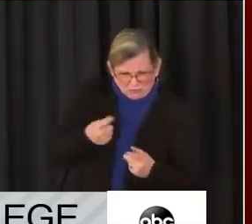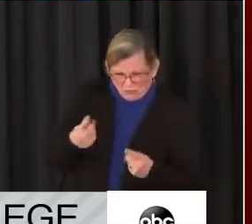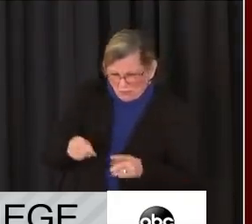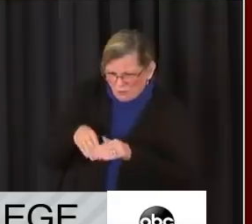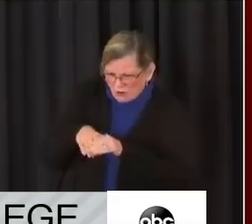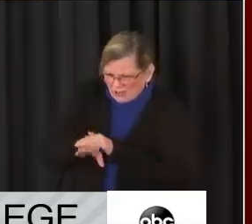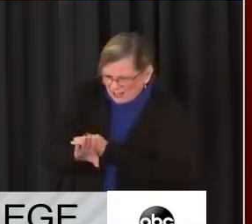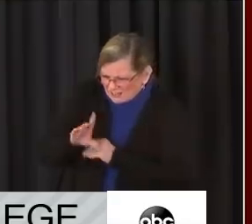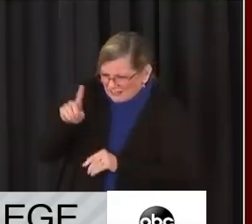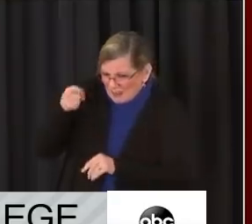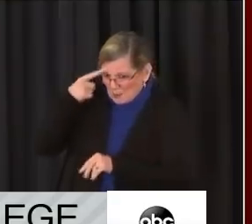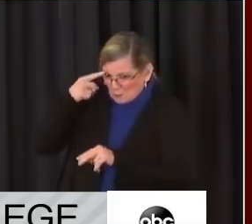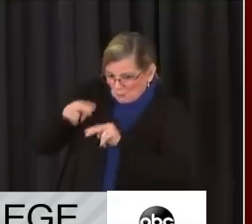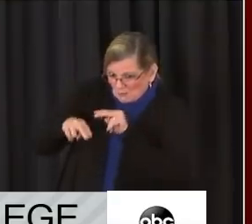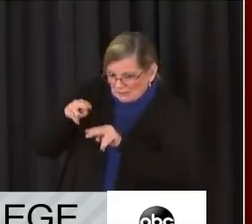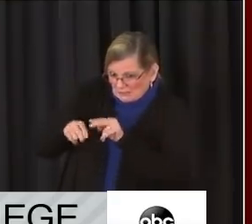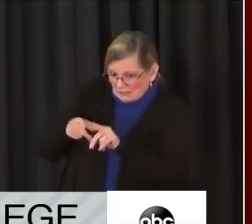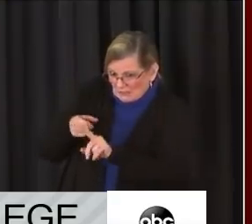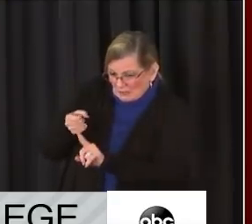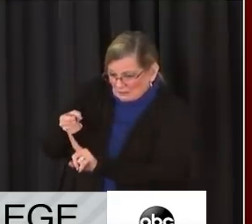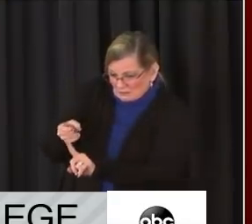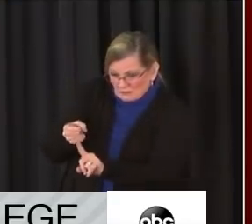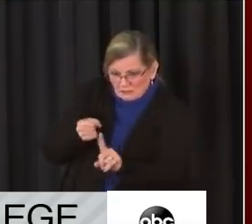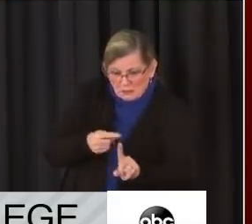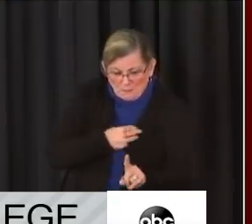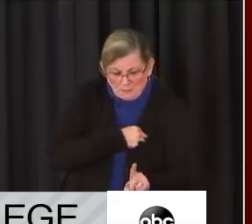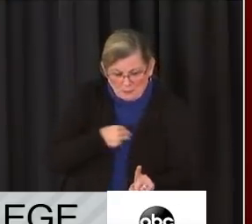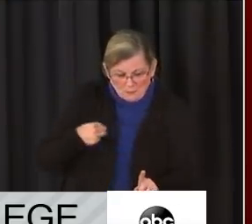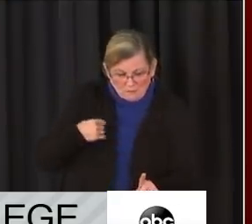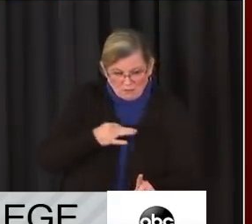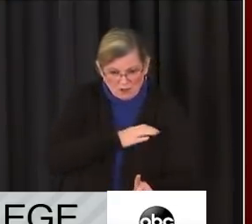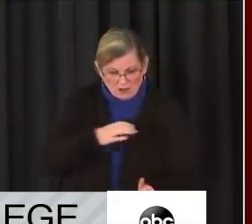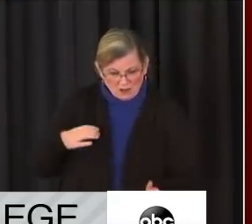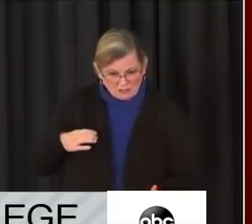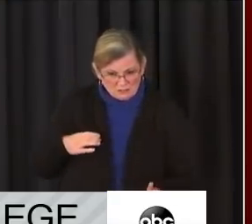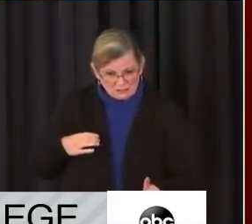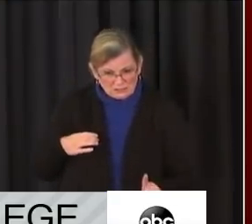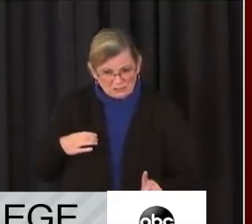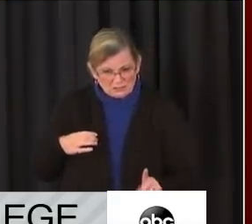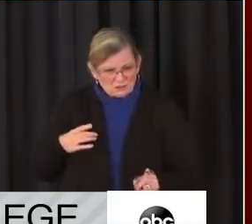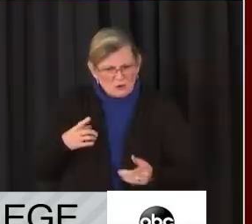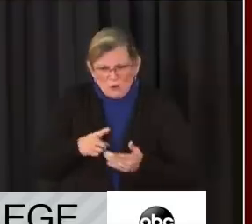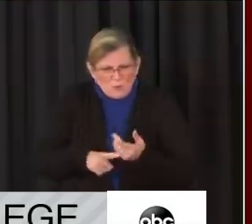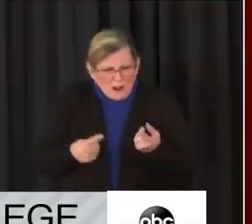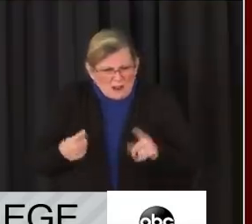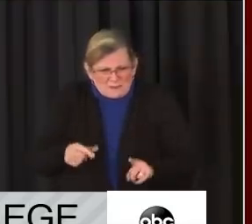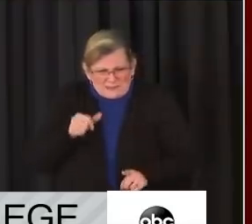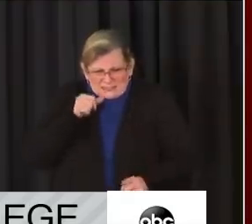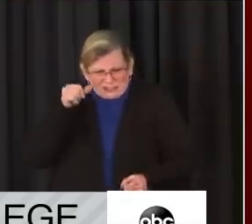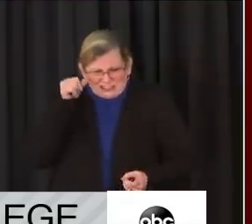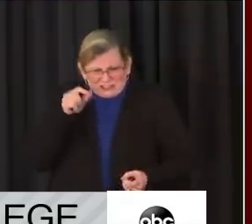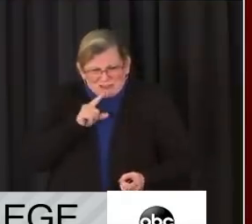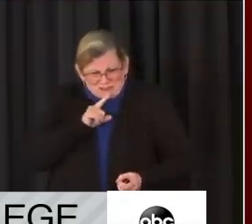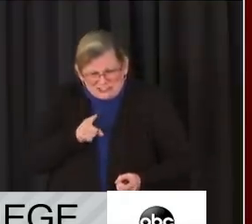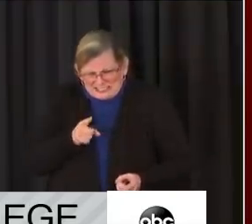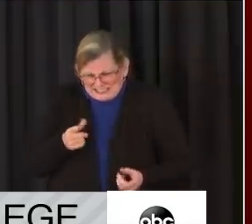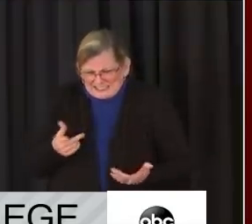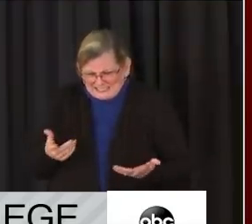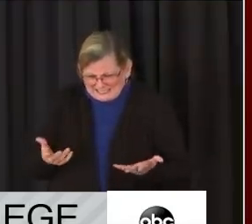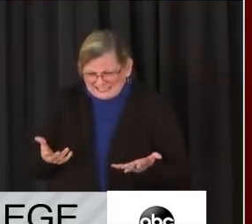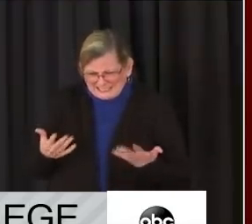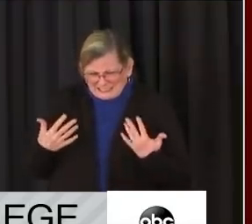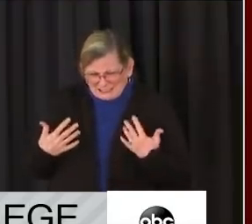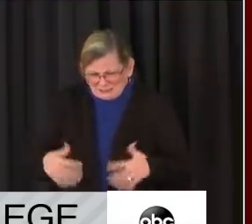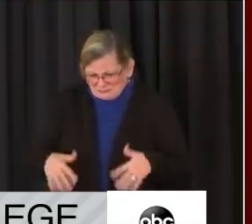and threatened members of Congress. What happened yesterday is textbook terrorism. And let me